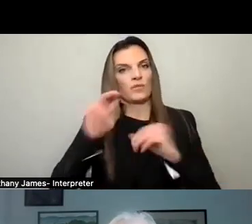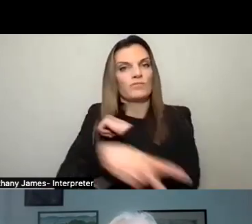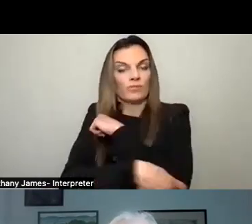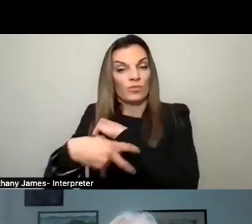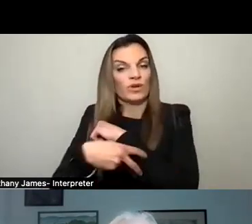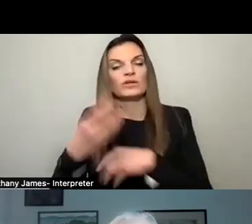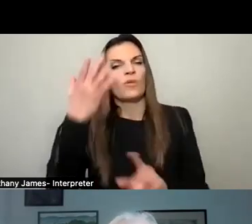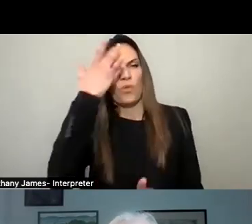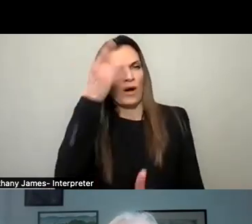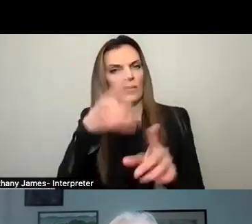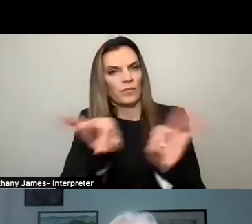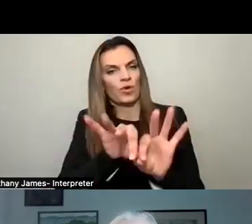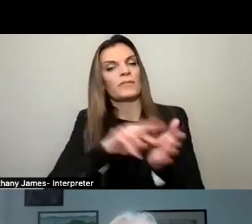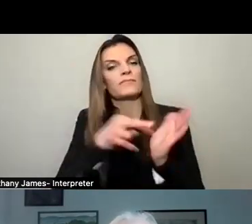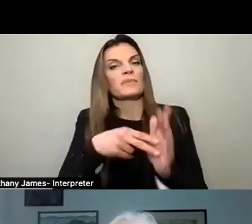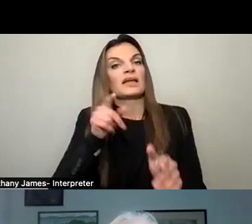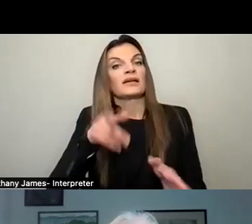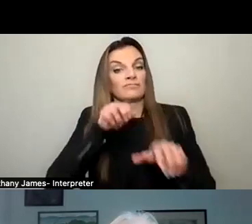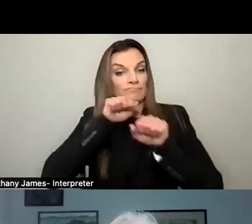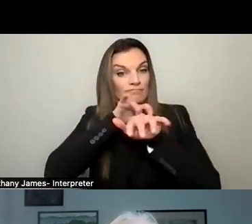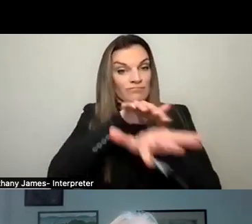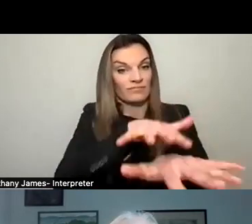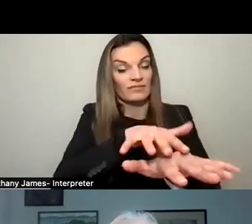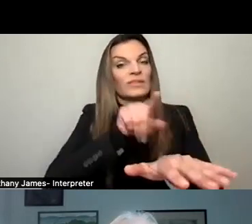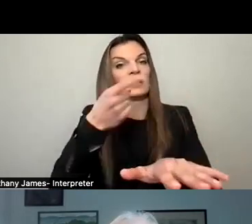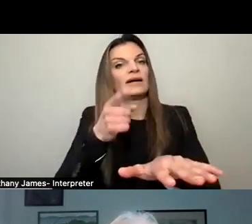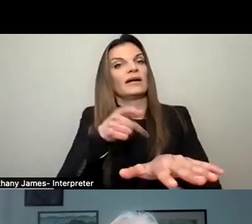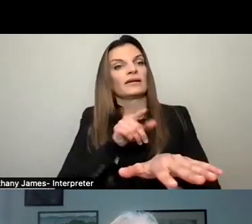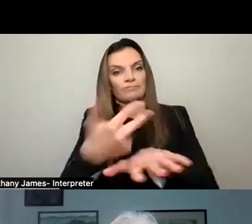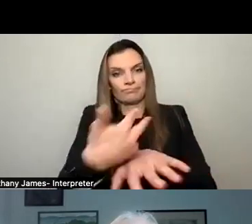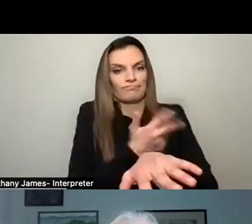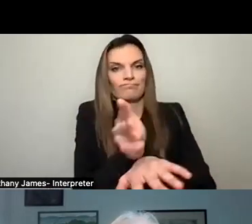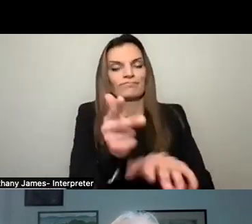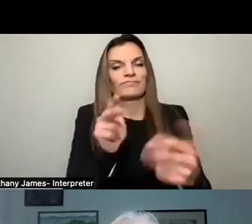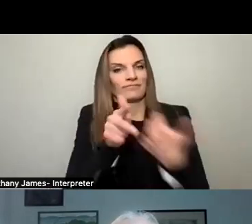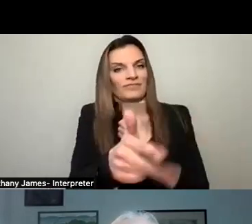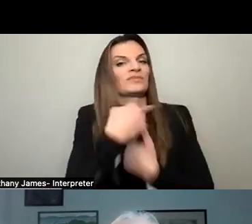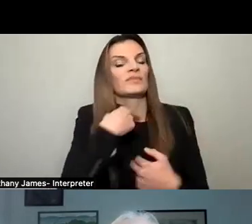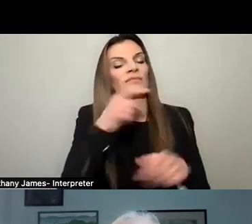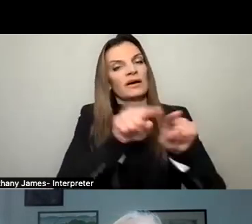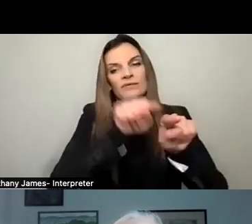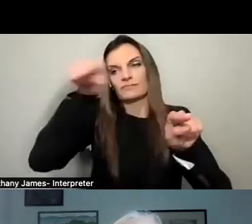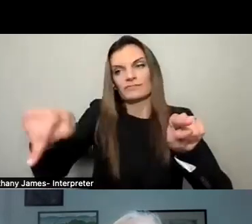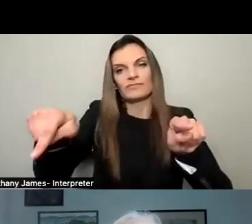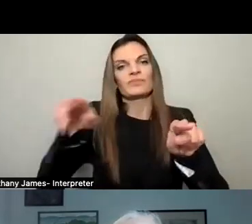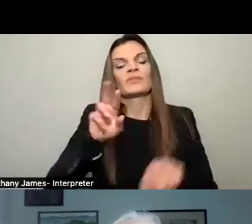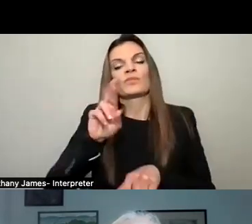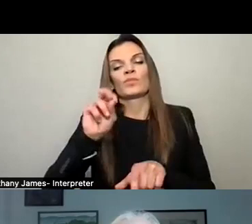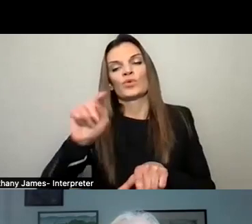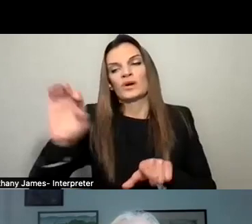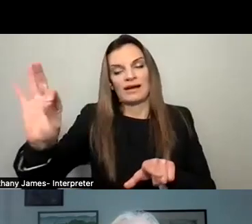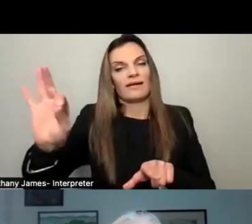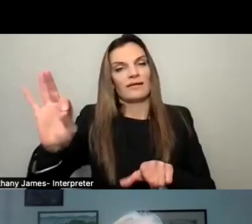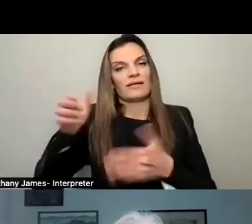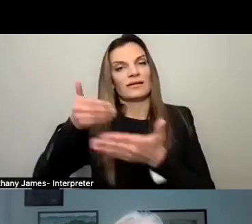another way out of the project so that people coming up Continental Street will end up on Route 9 in front of the